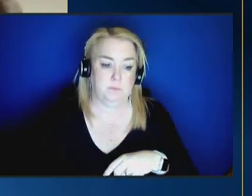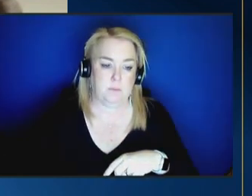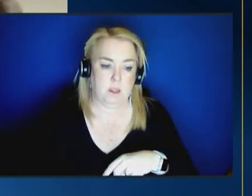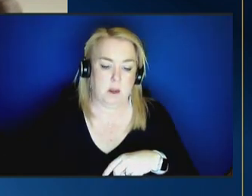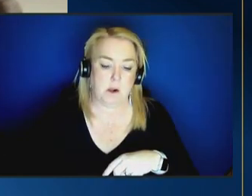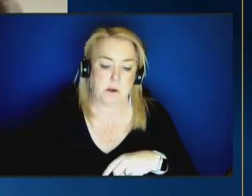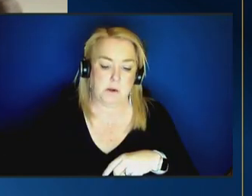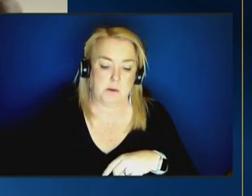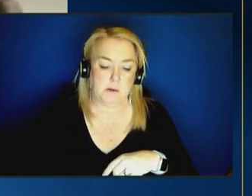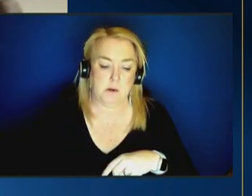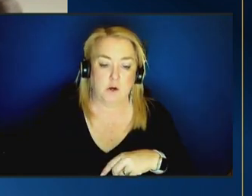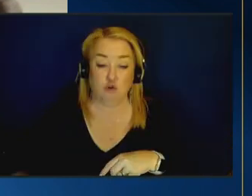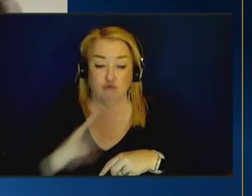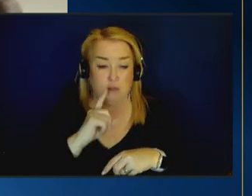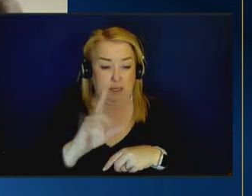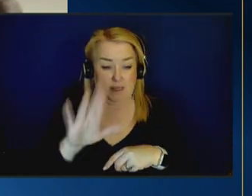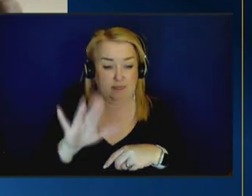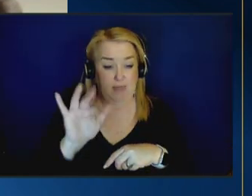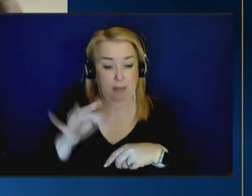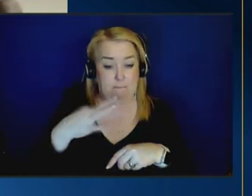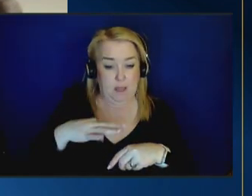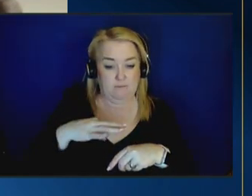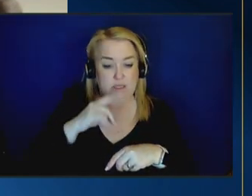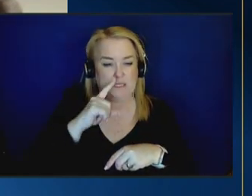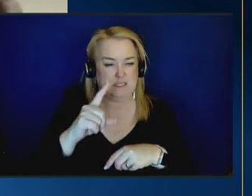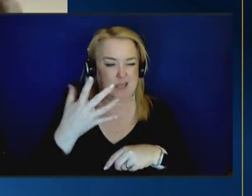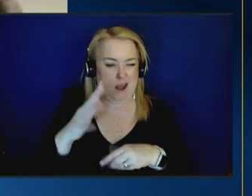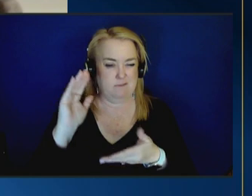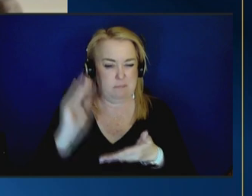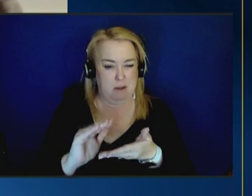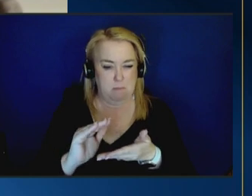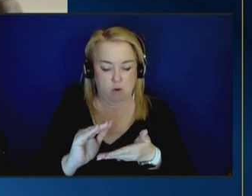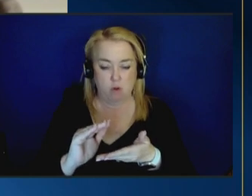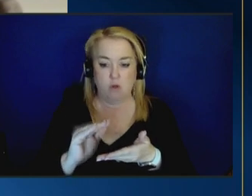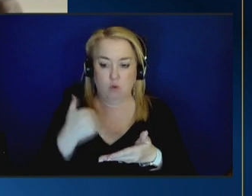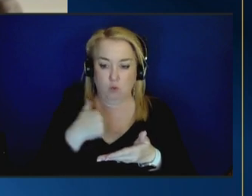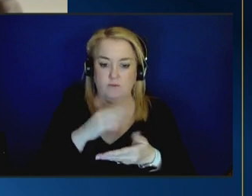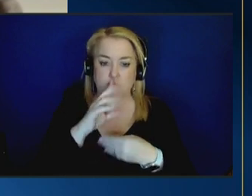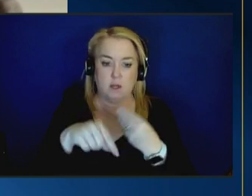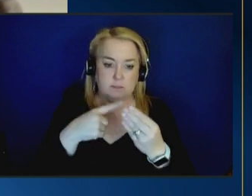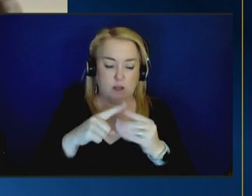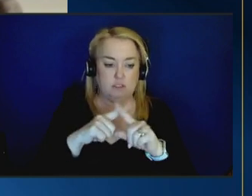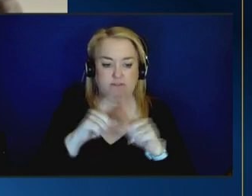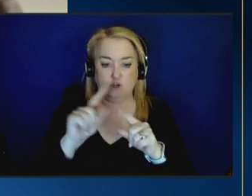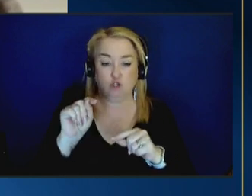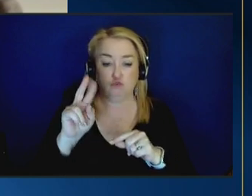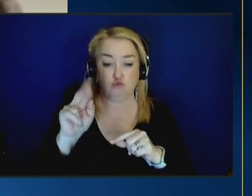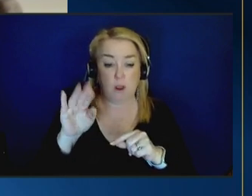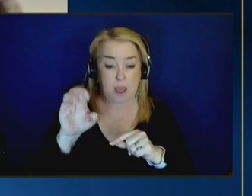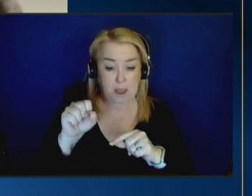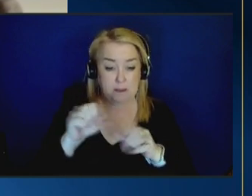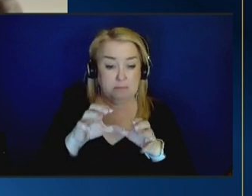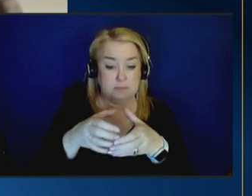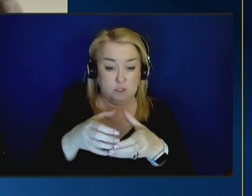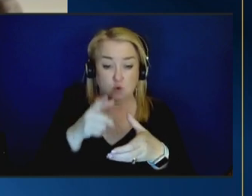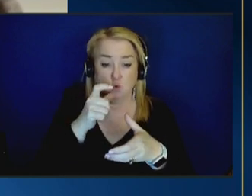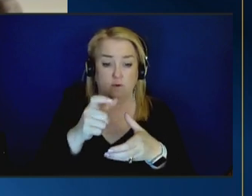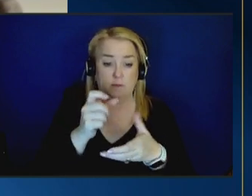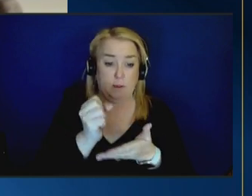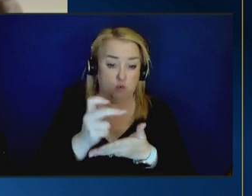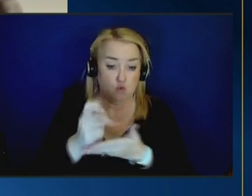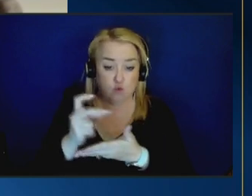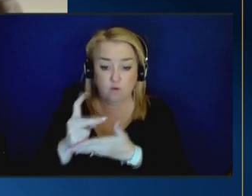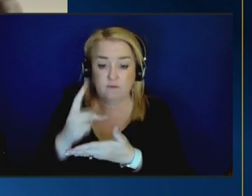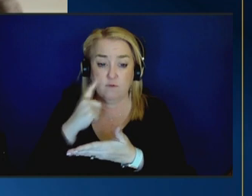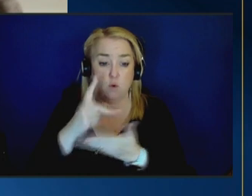minimal so we talked about the very small number of tribes that actually have plans that have uh been approved and